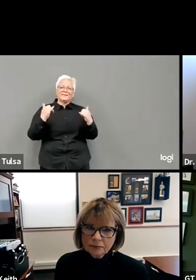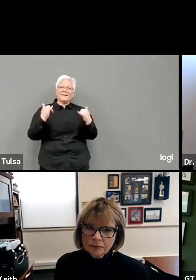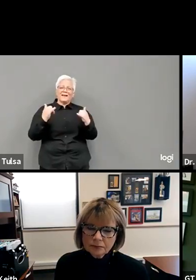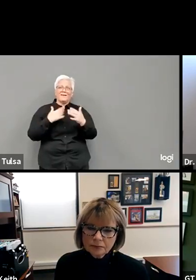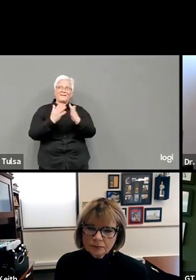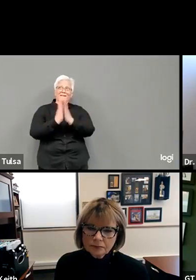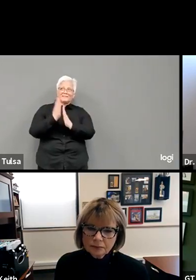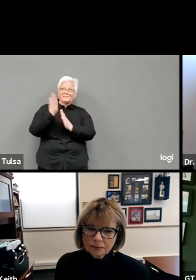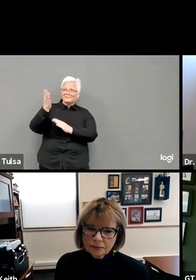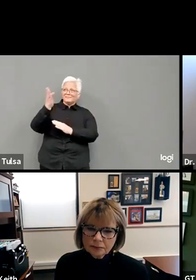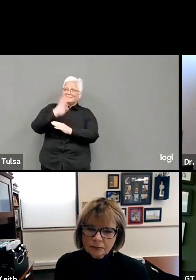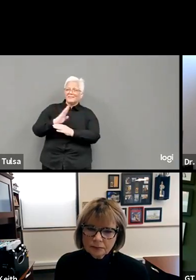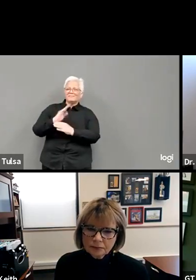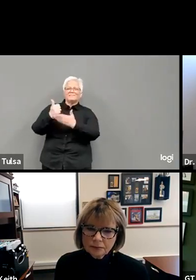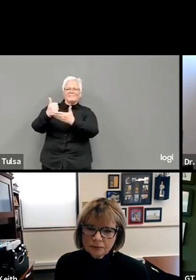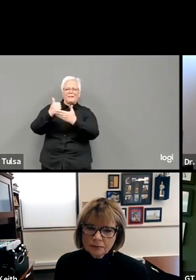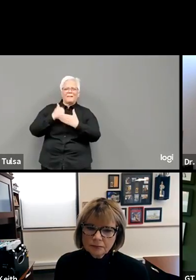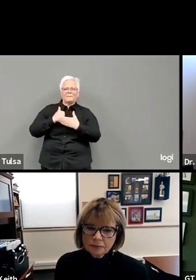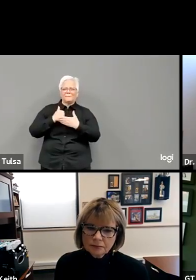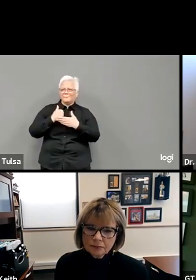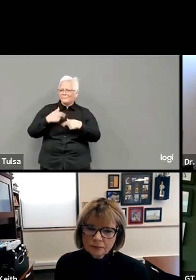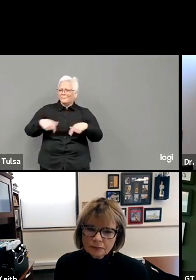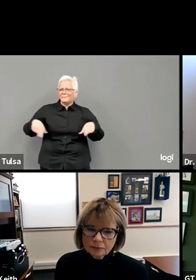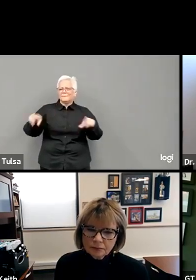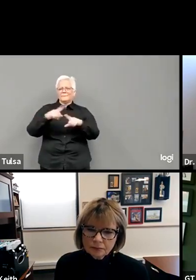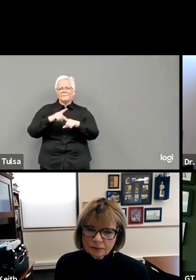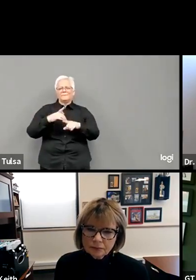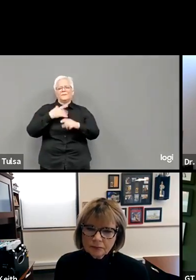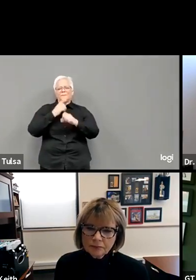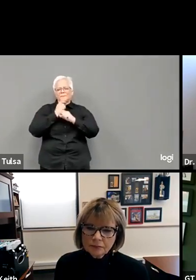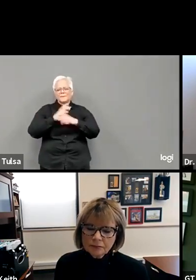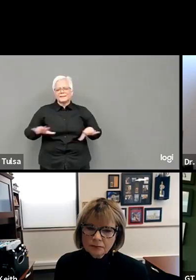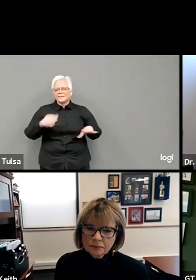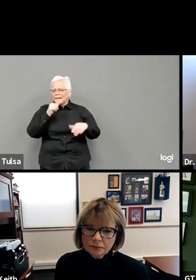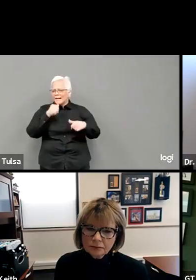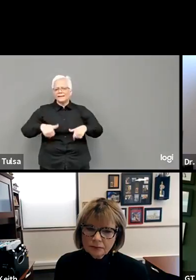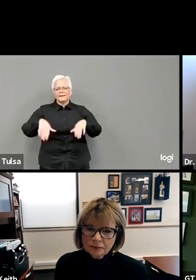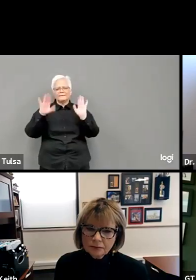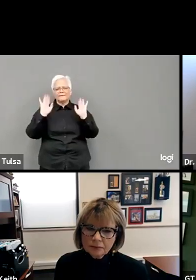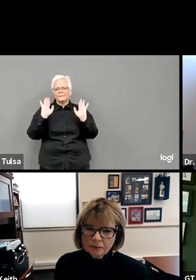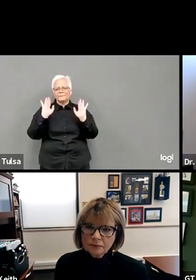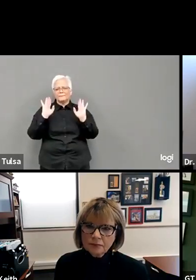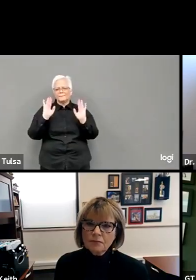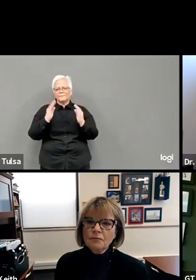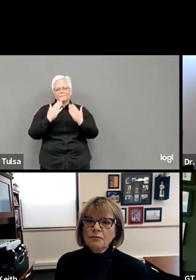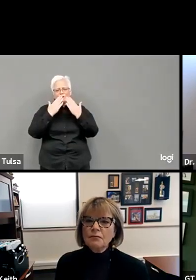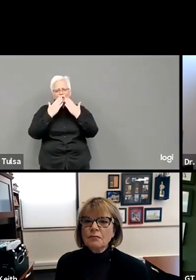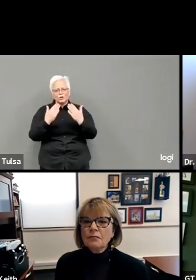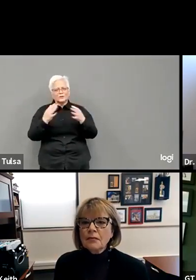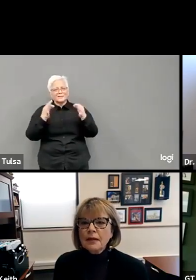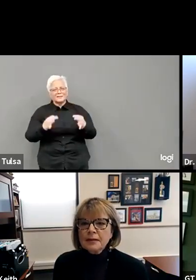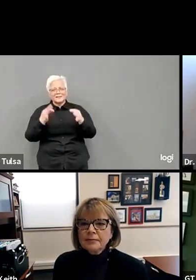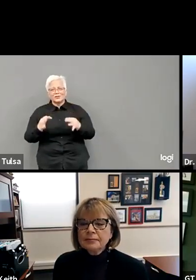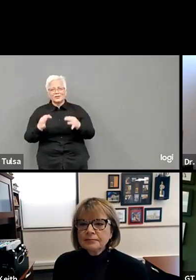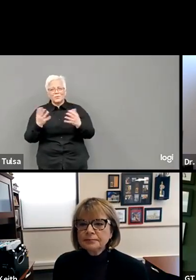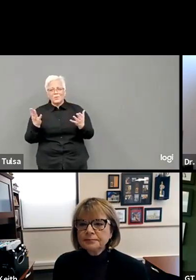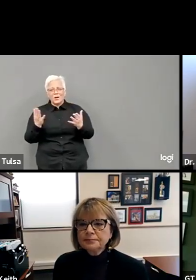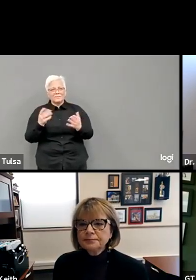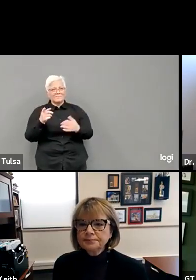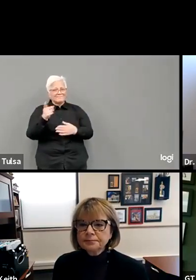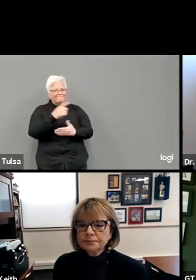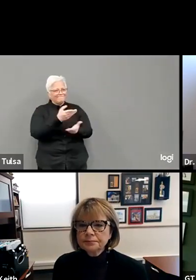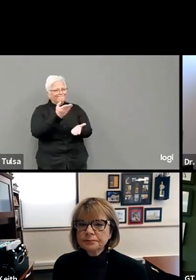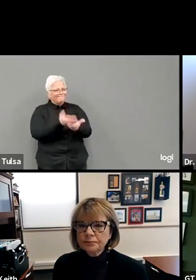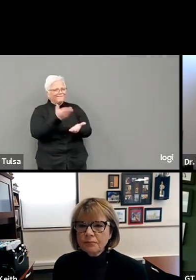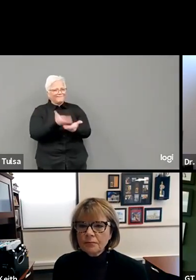persevere to our leaders to be able to make courageous evidence-based decisions for the safety and the